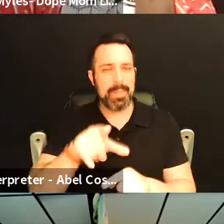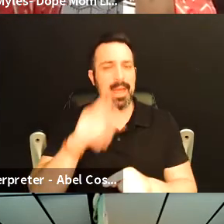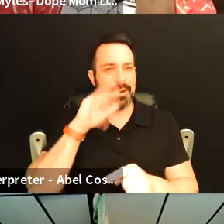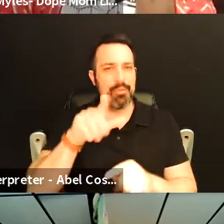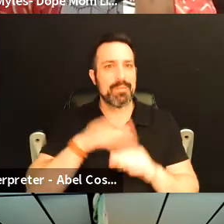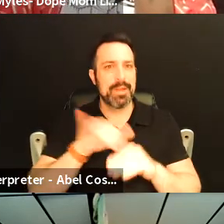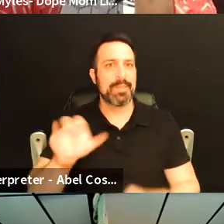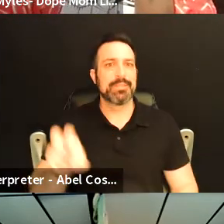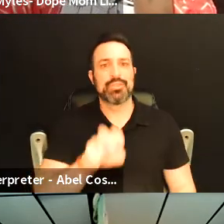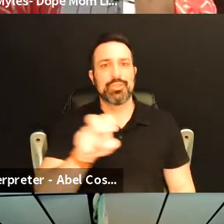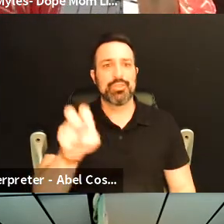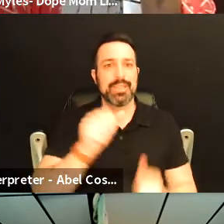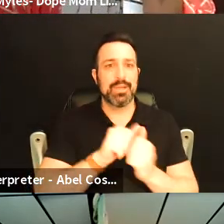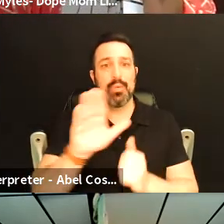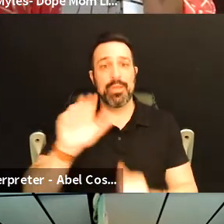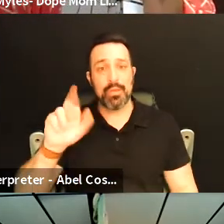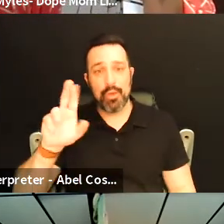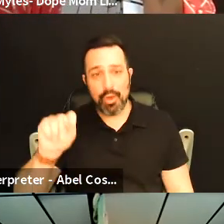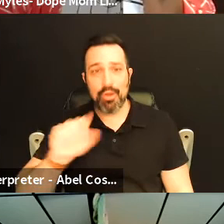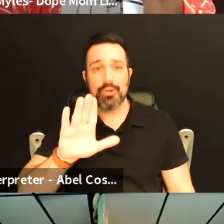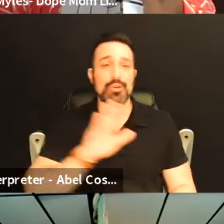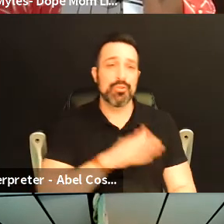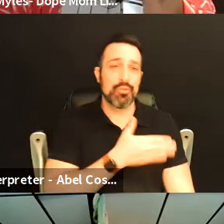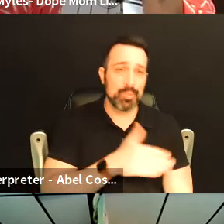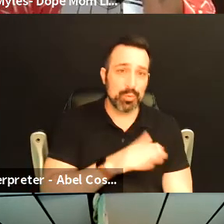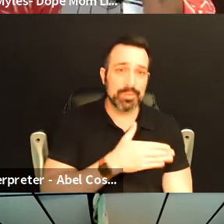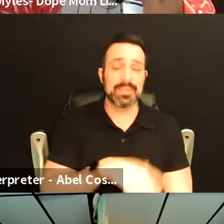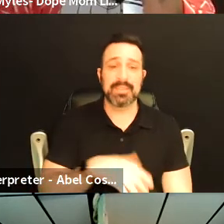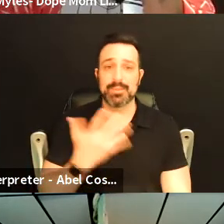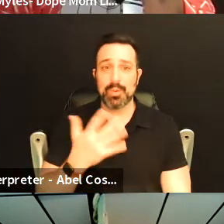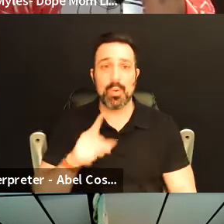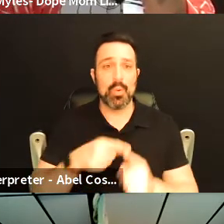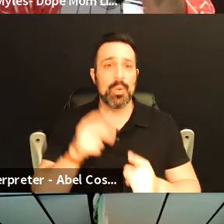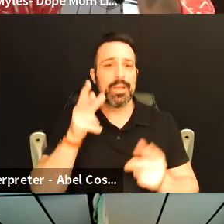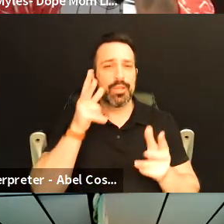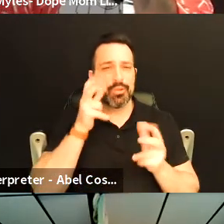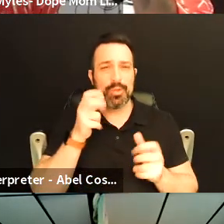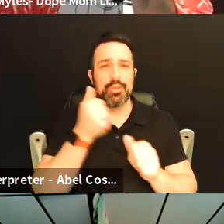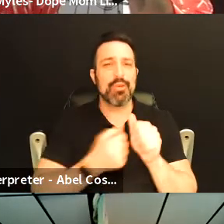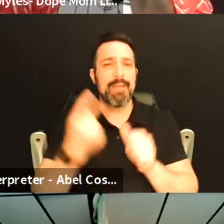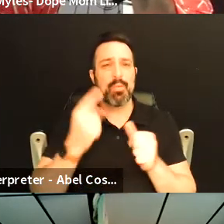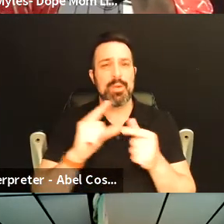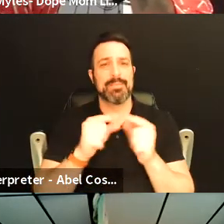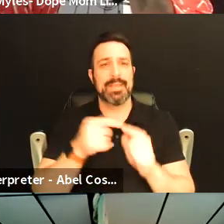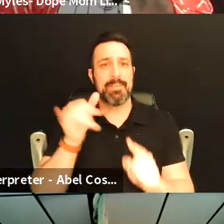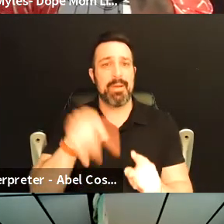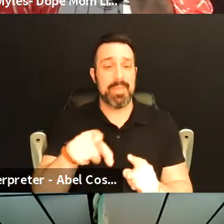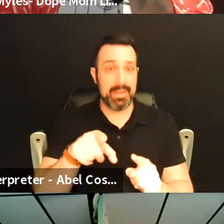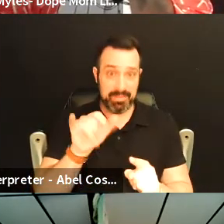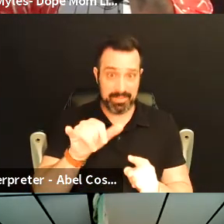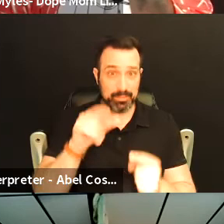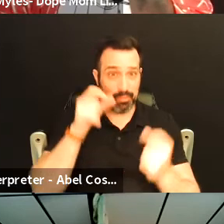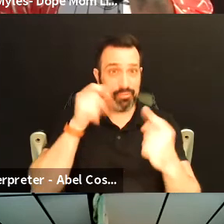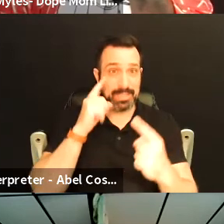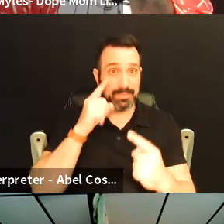on this journey um with your art and your music and um yeah so when you hear everyone speaking about this is that what resonates